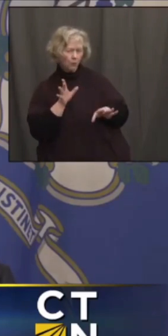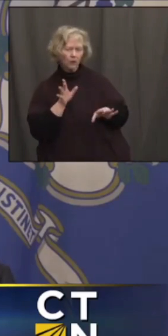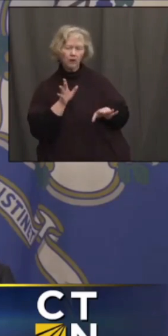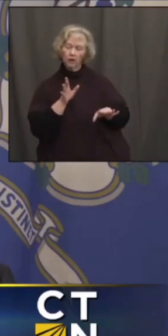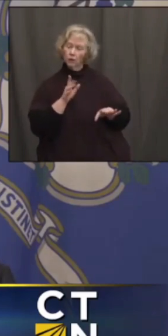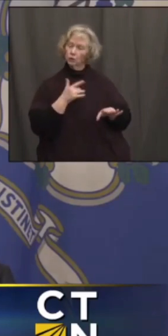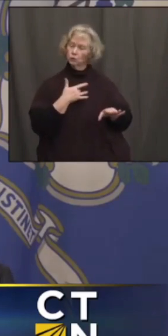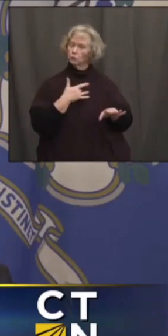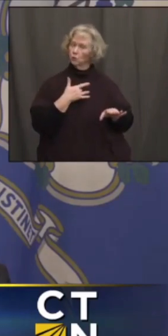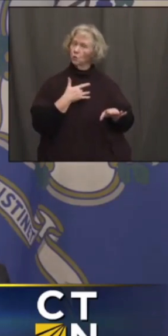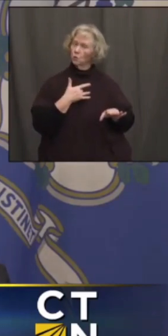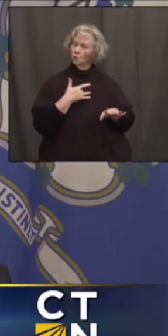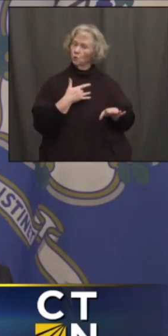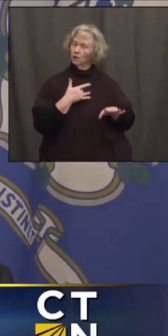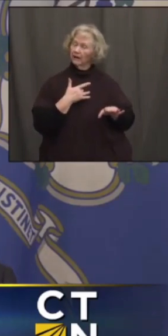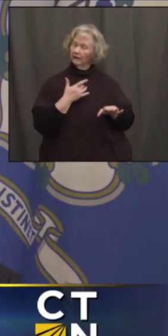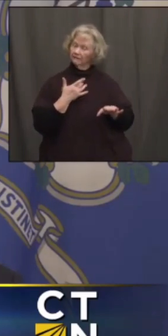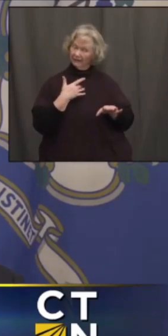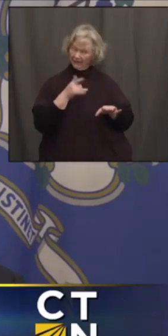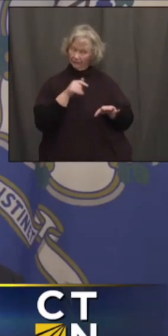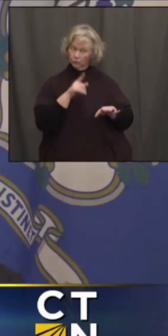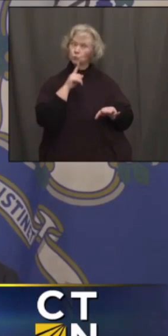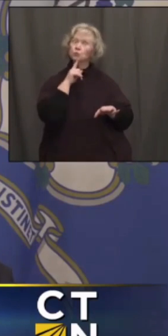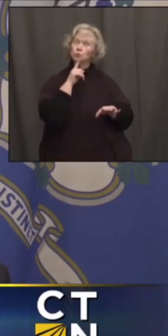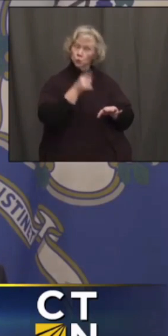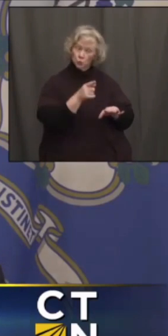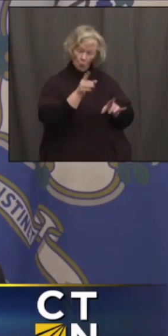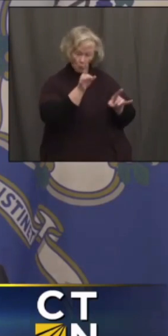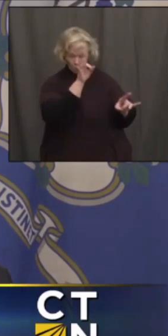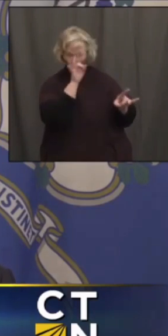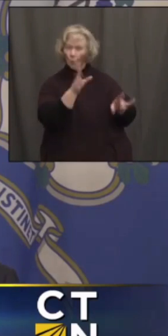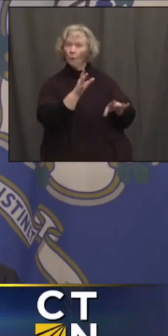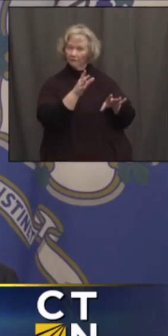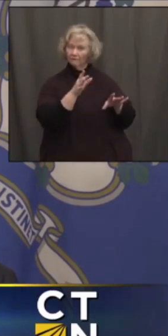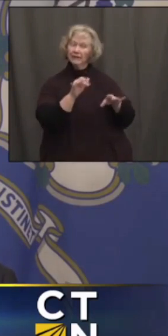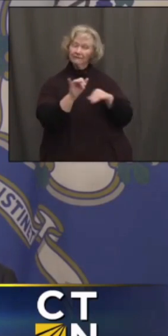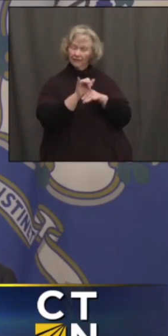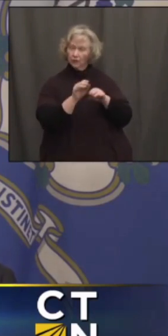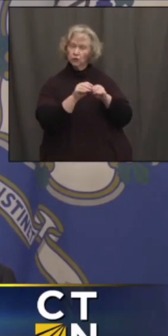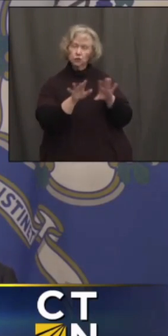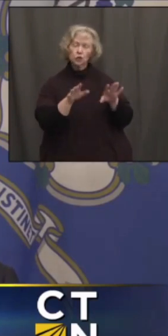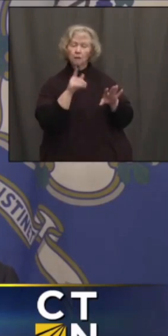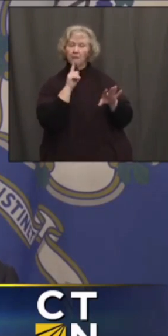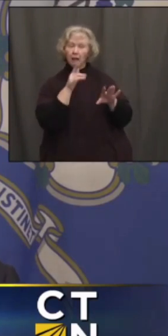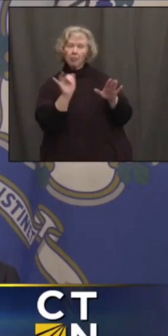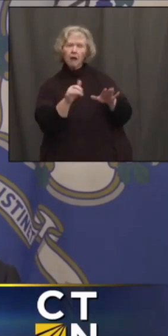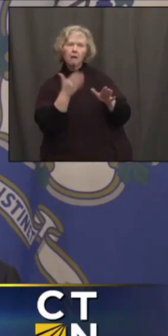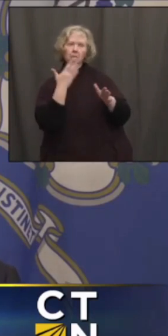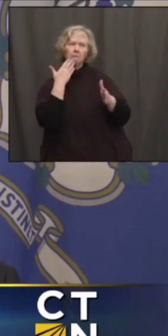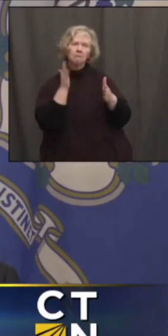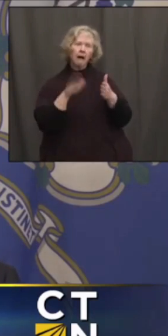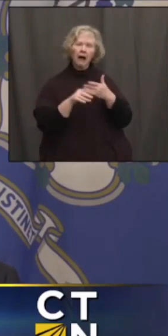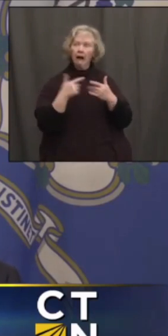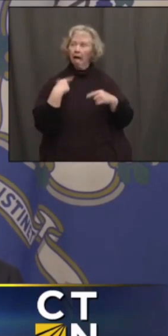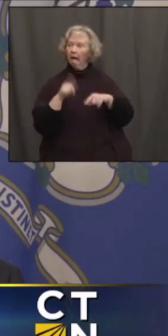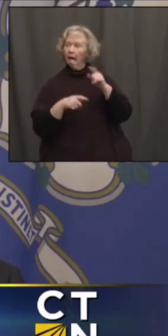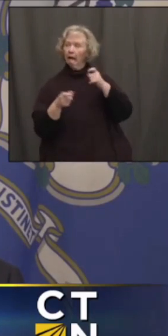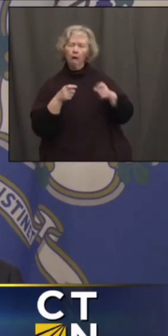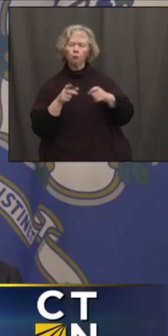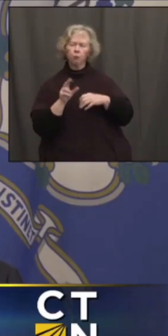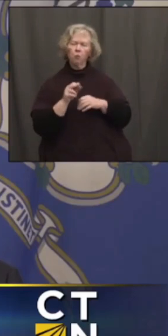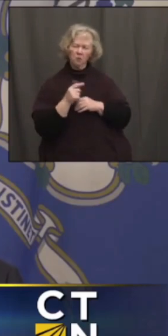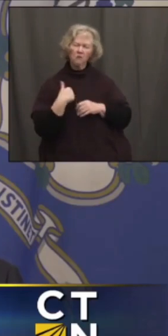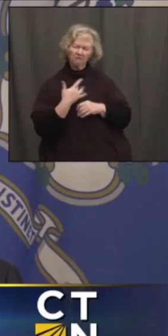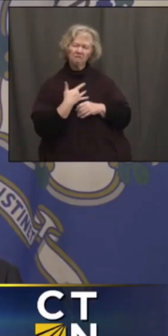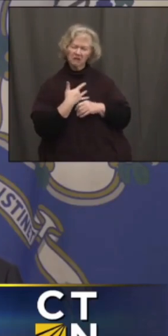it is more infectious, it's not a hockey stick infectious that could overwhelm any of our systems. So we feel pretty confident with the decision